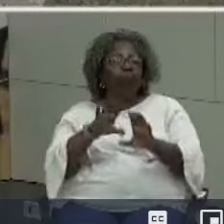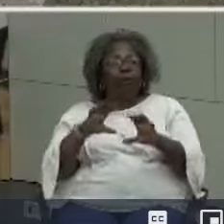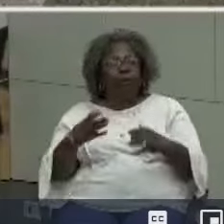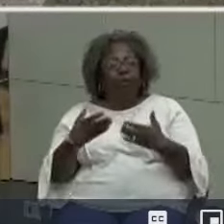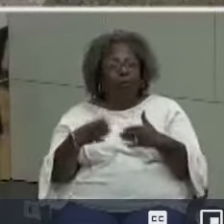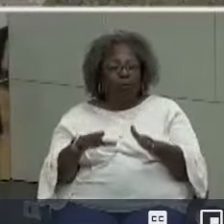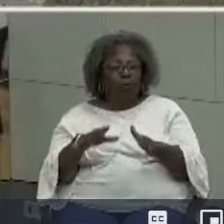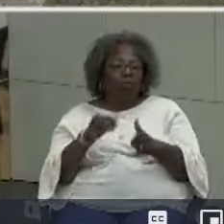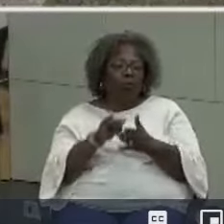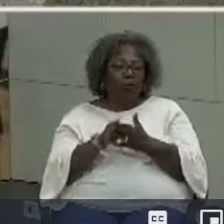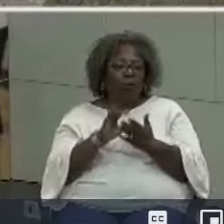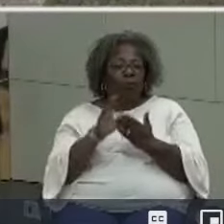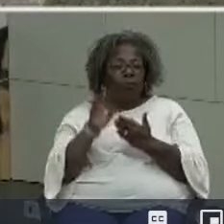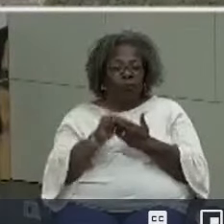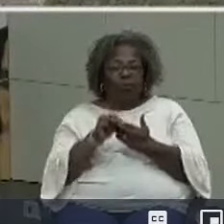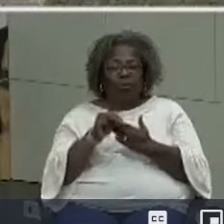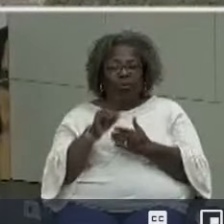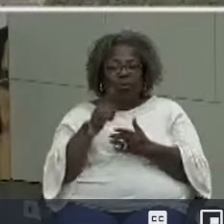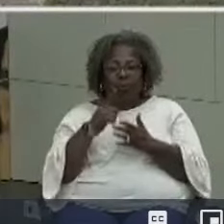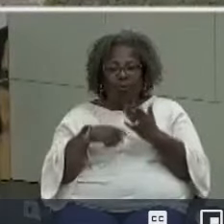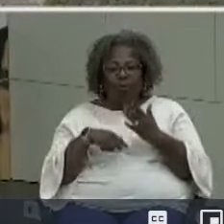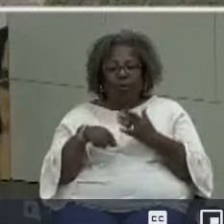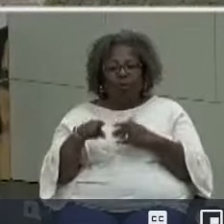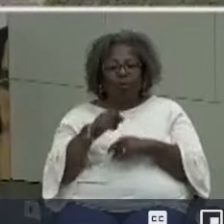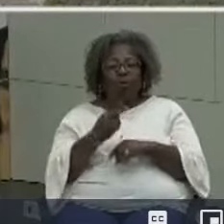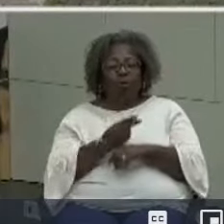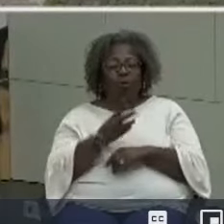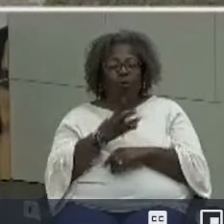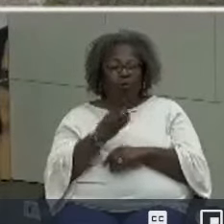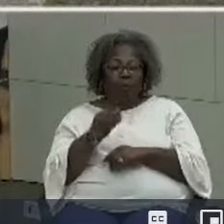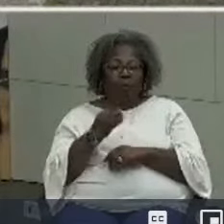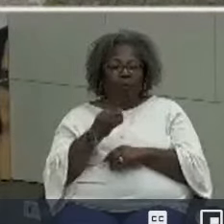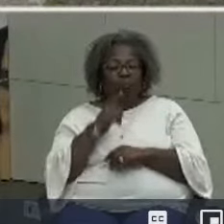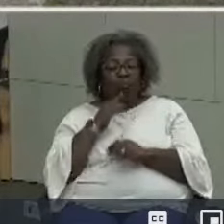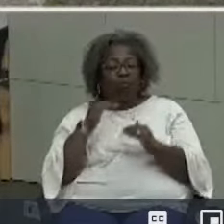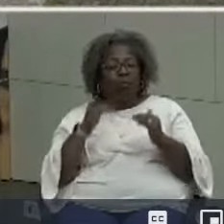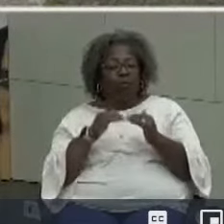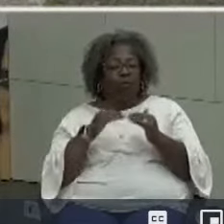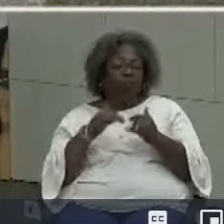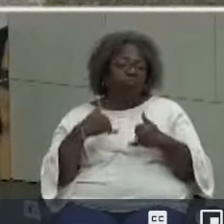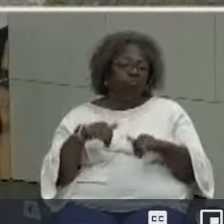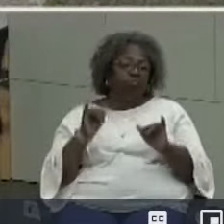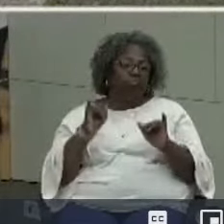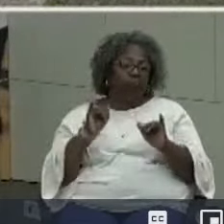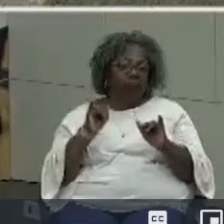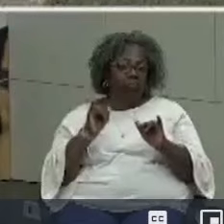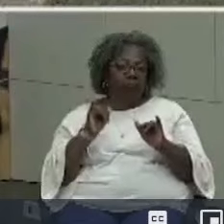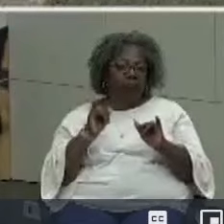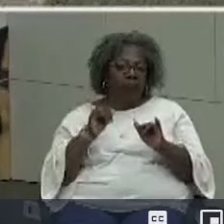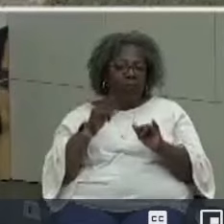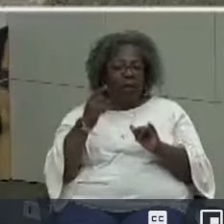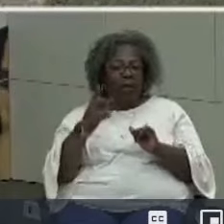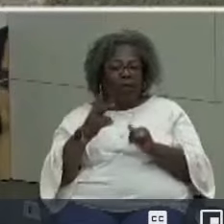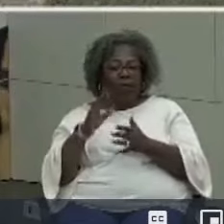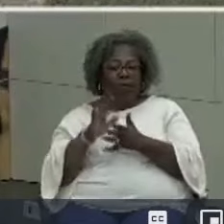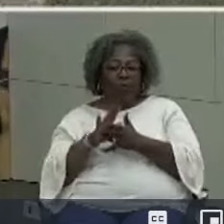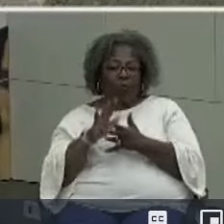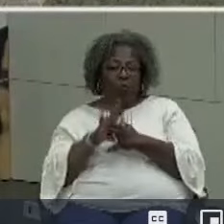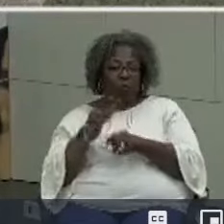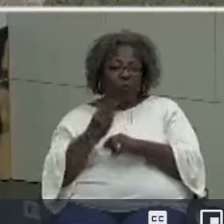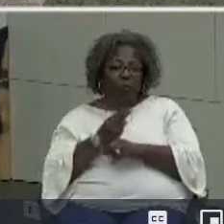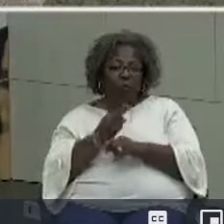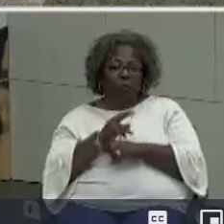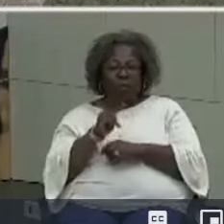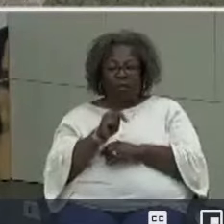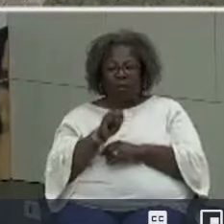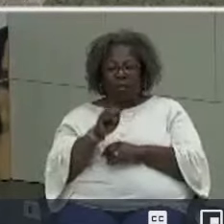that curriculum is what is being used and to be fair it's still half the schools are using the